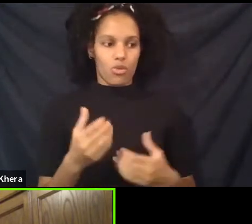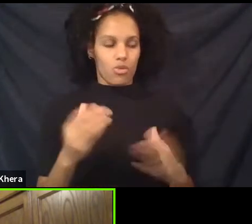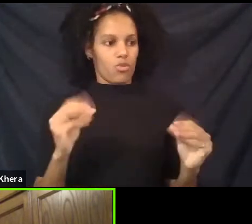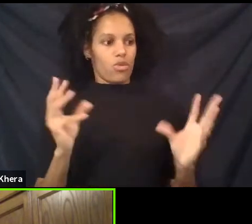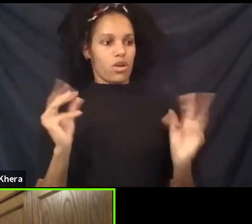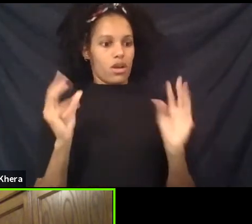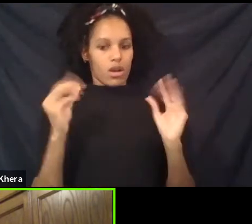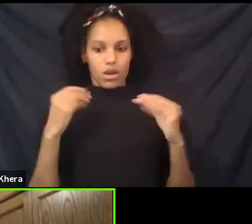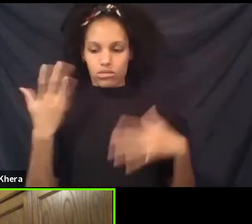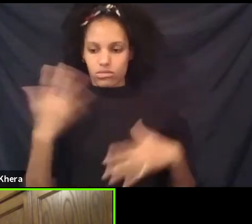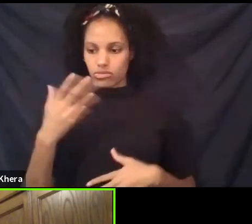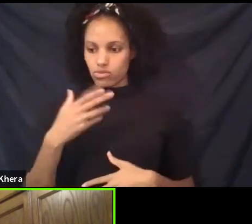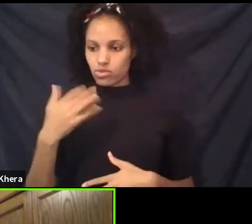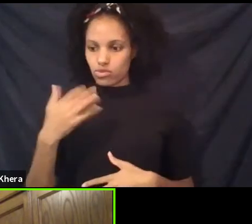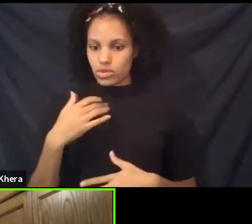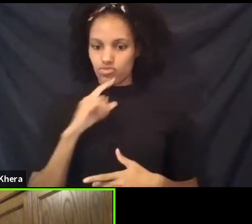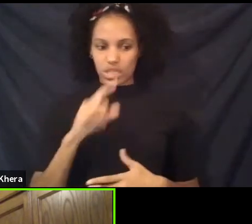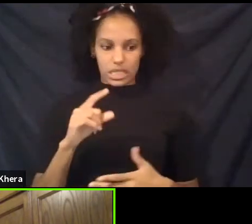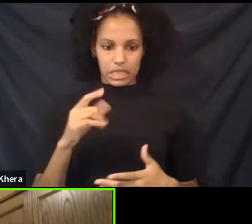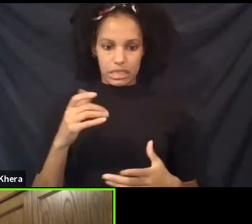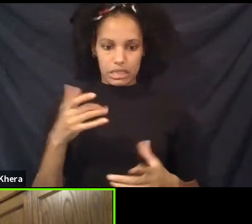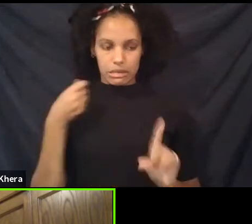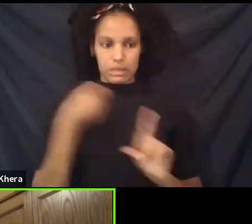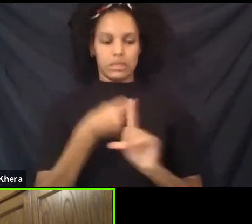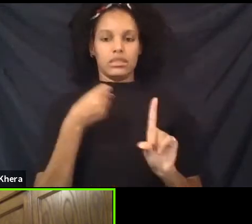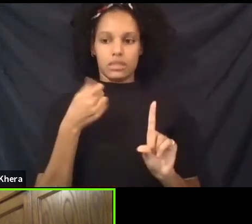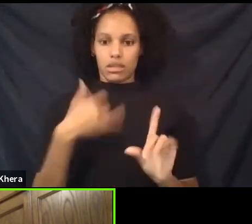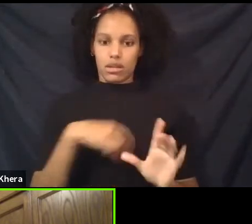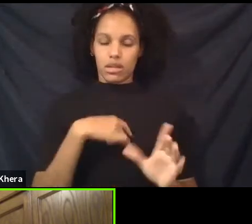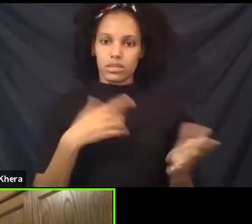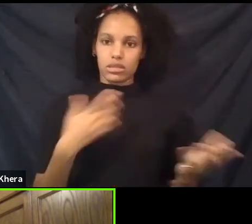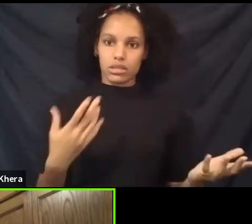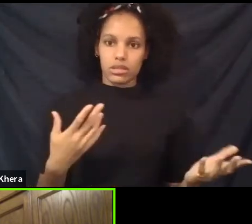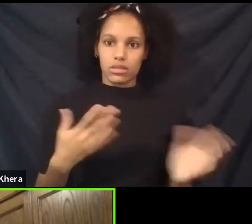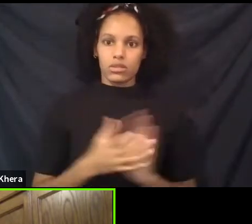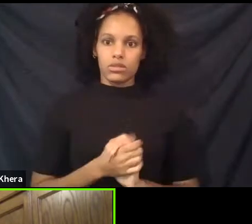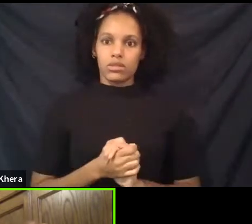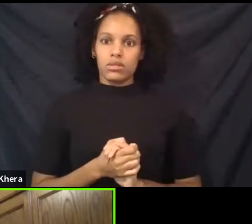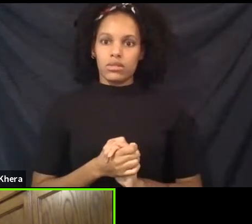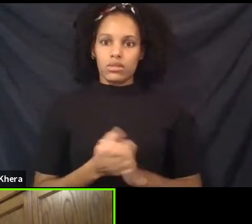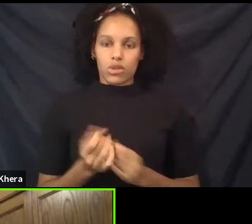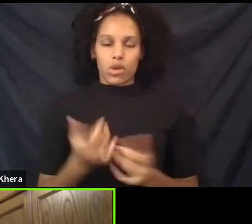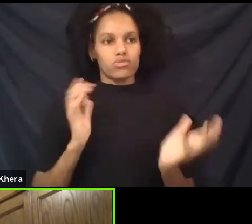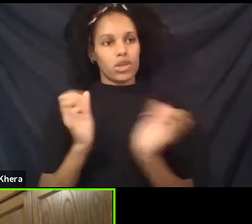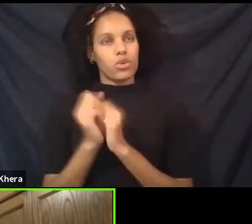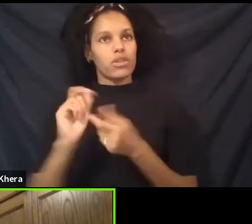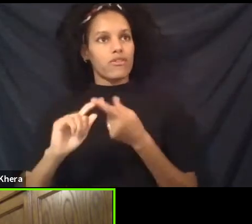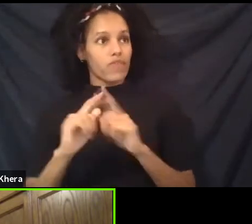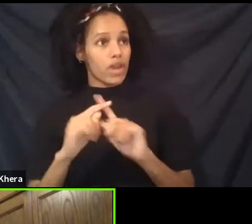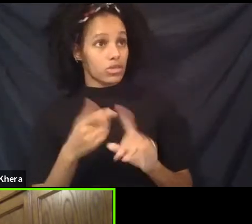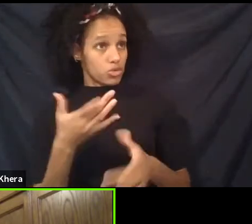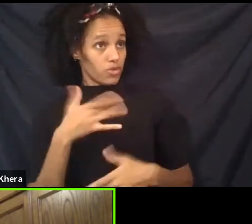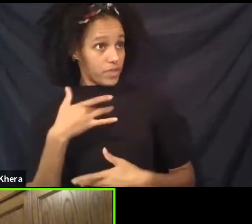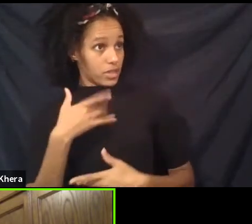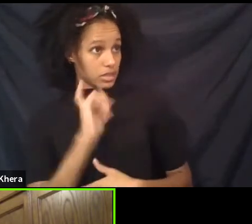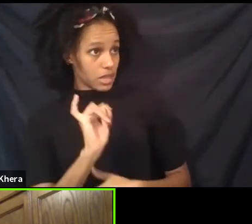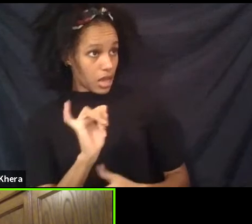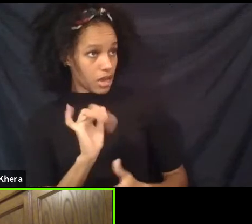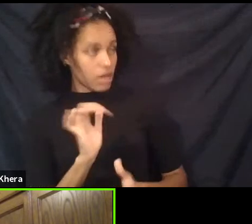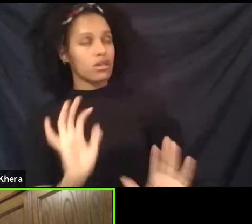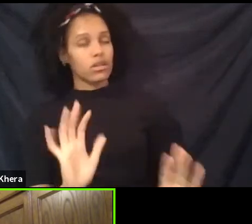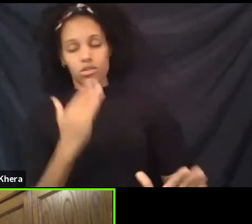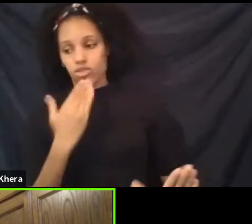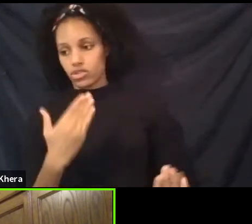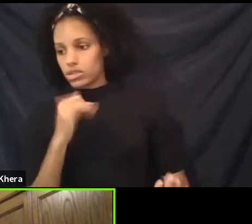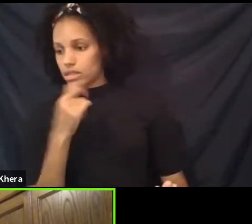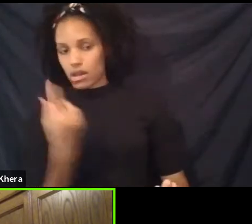really intense. And I was really glad when I talked to a few artist friends that they were going to the same thing. was like, okay, good. But in the confinement